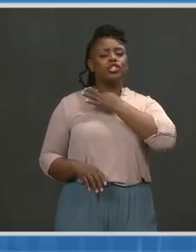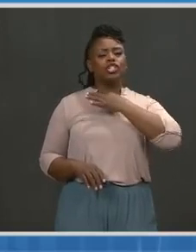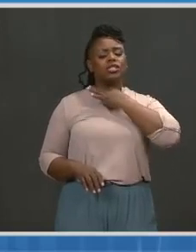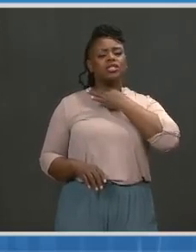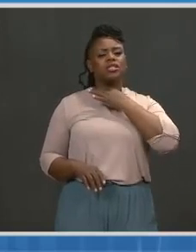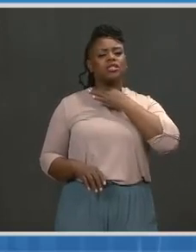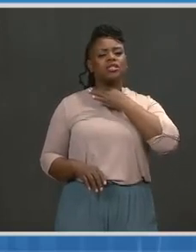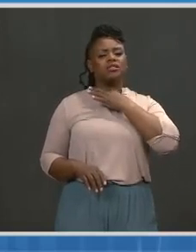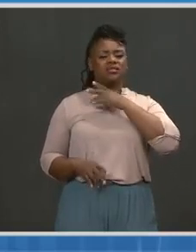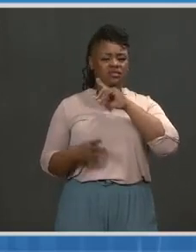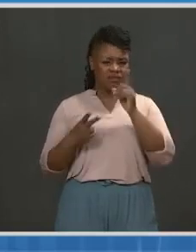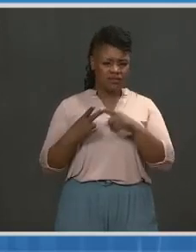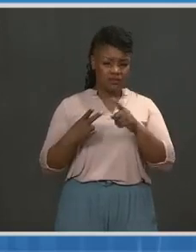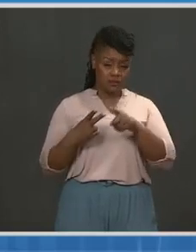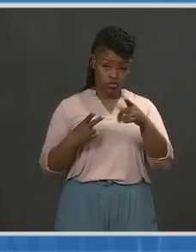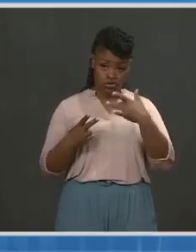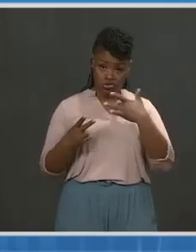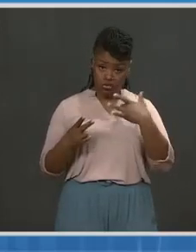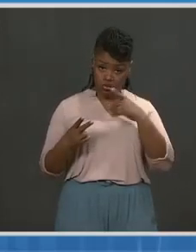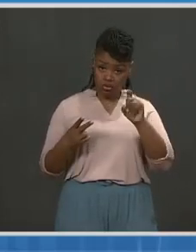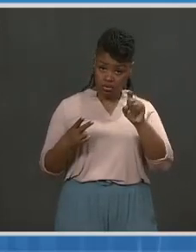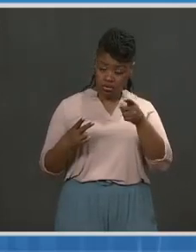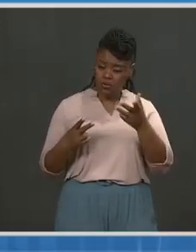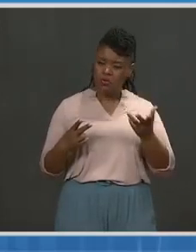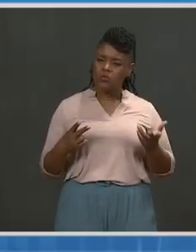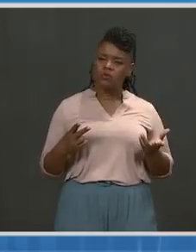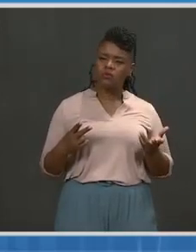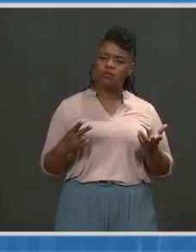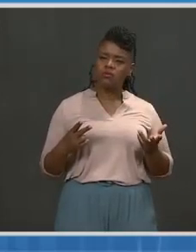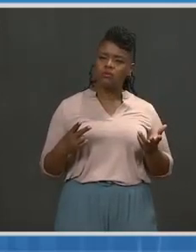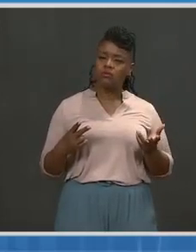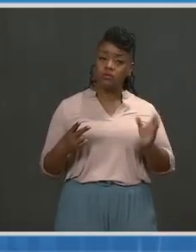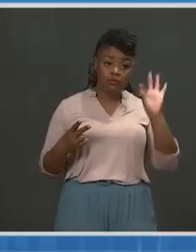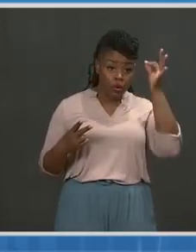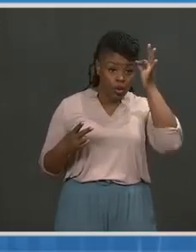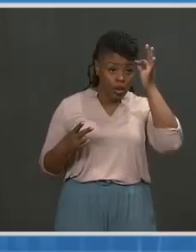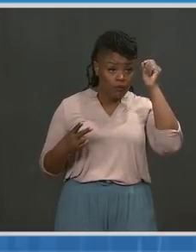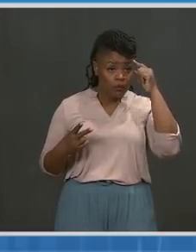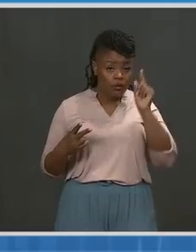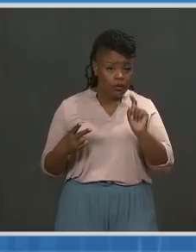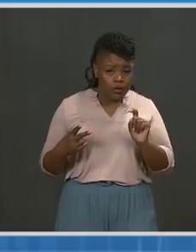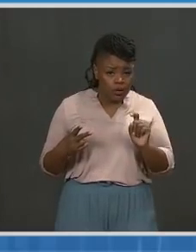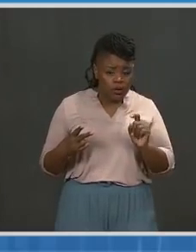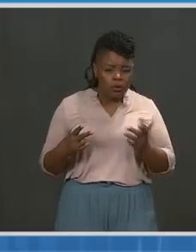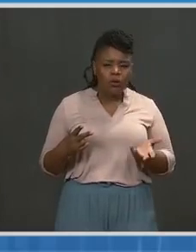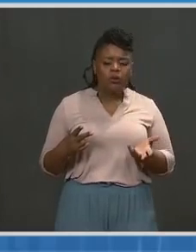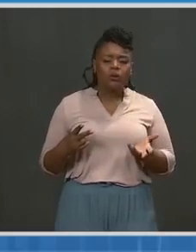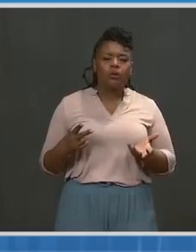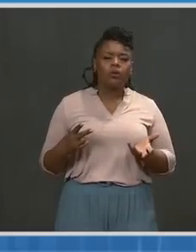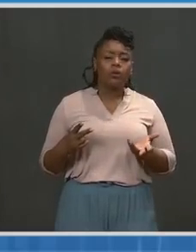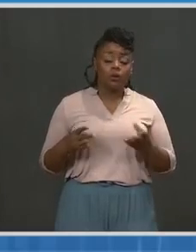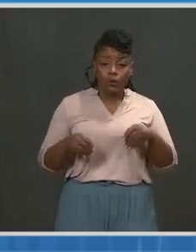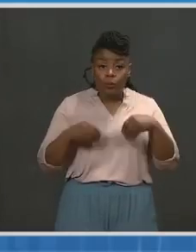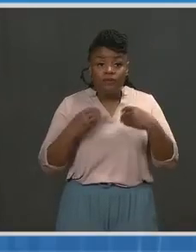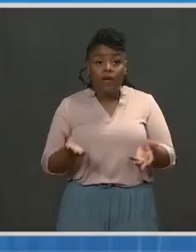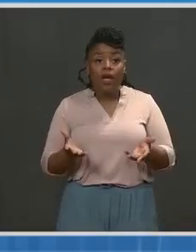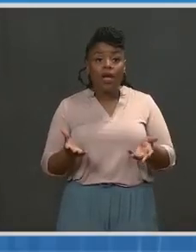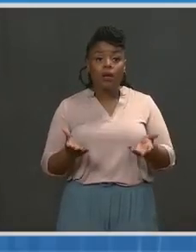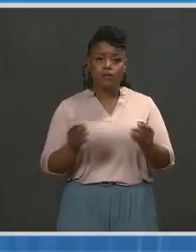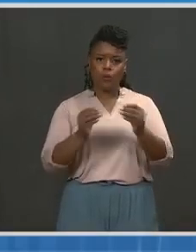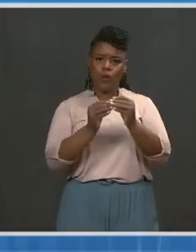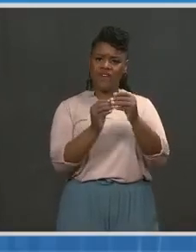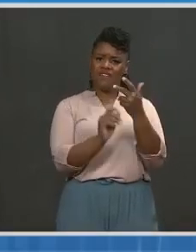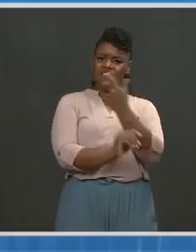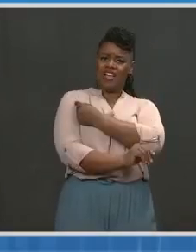looking at that and whether you might characterize it as a variant of concern rather than of interest? And is the federal government looking at surging vaccines